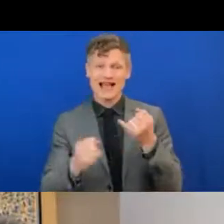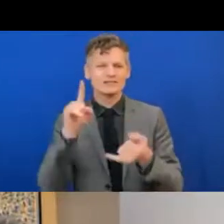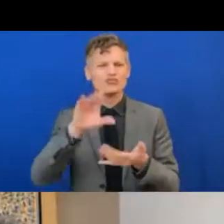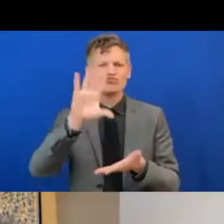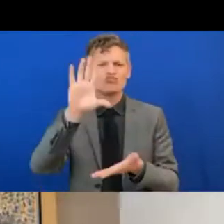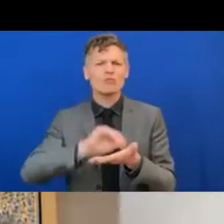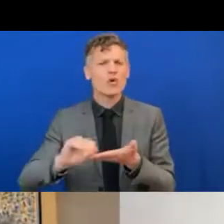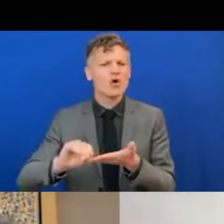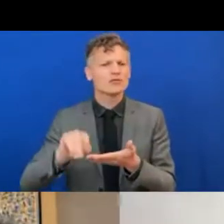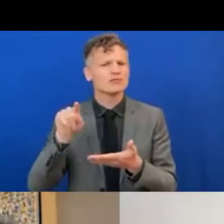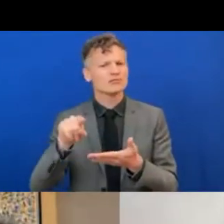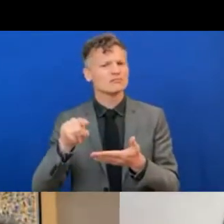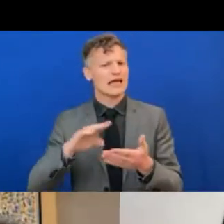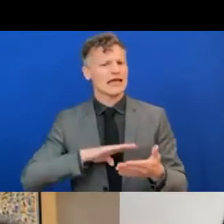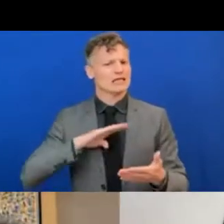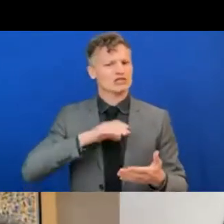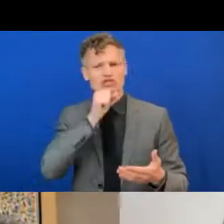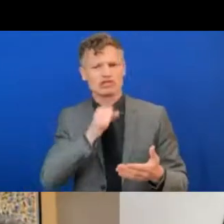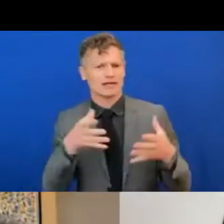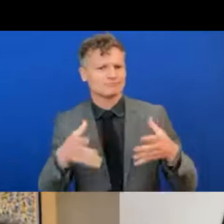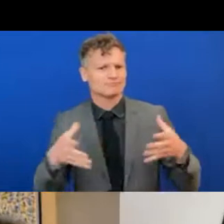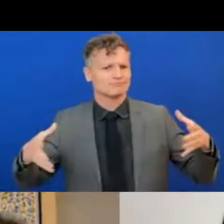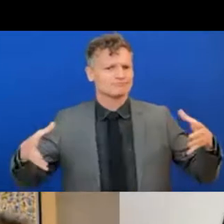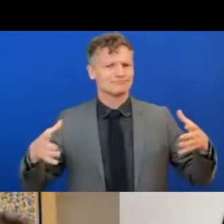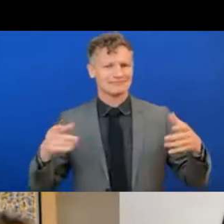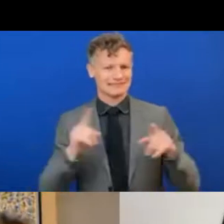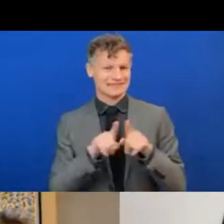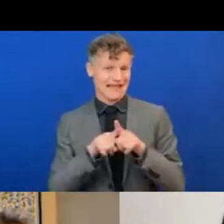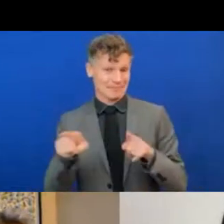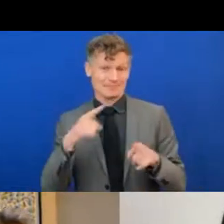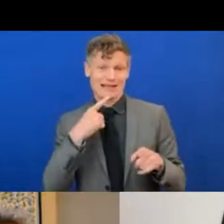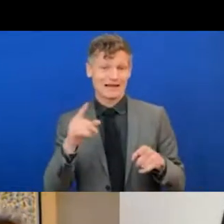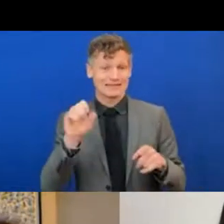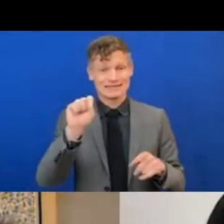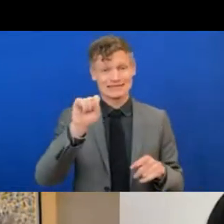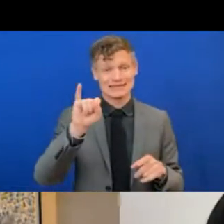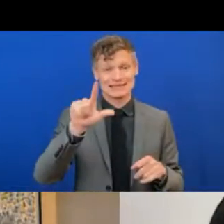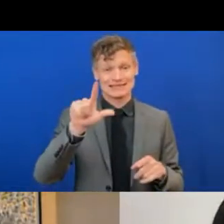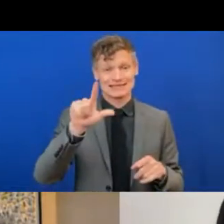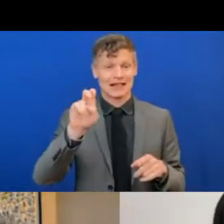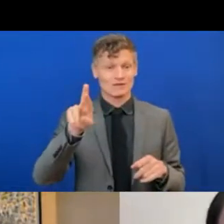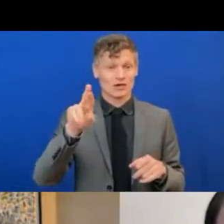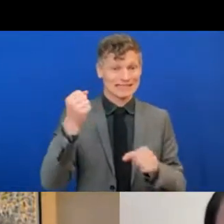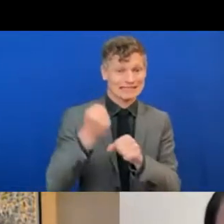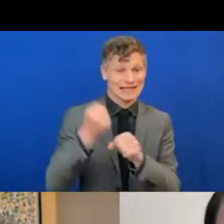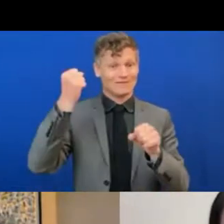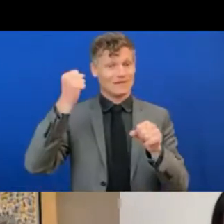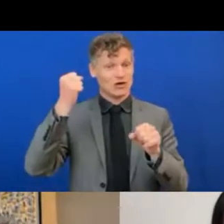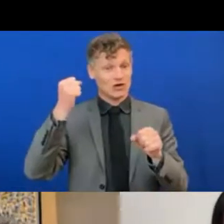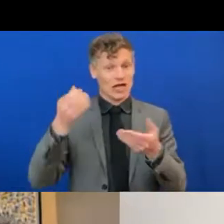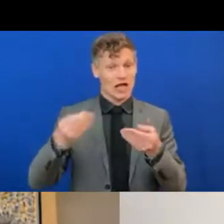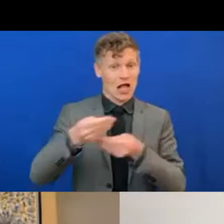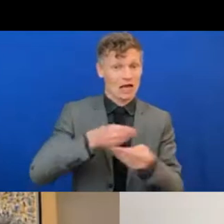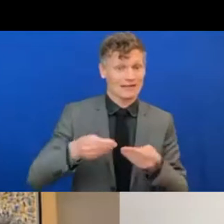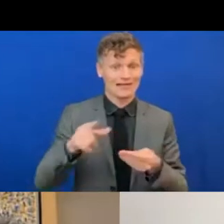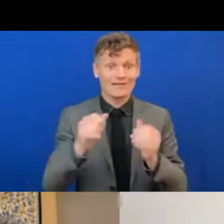economy. The value estimated of the silver economy is $17 trillion, not bad incentive to